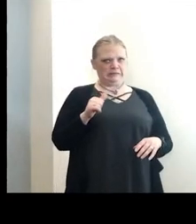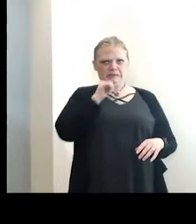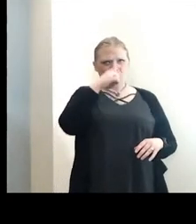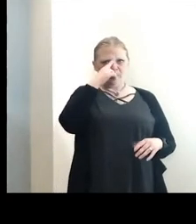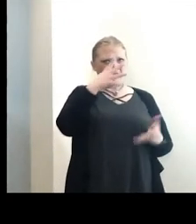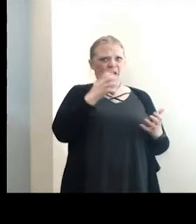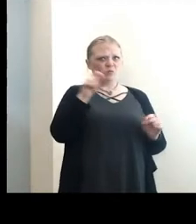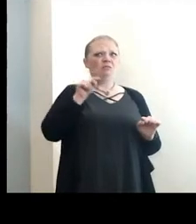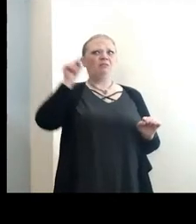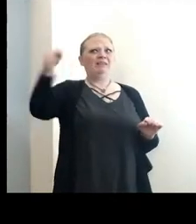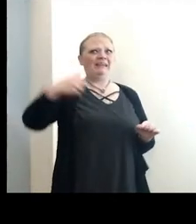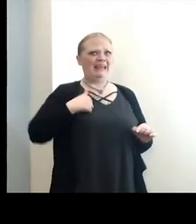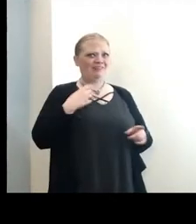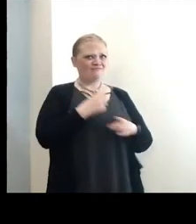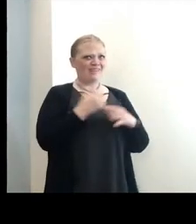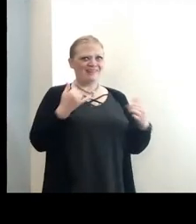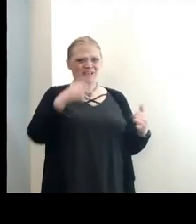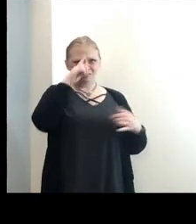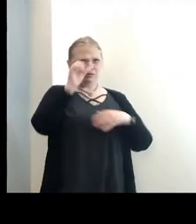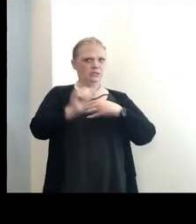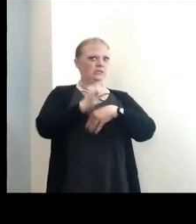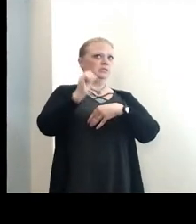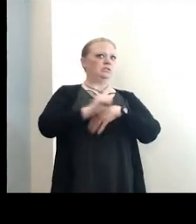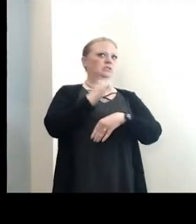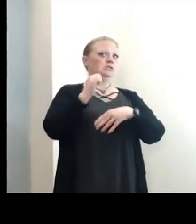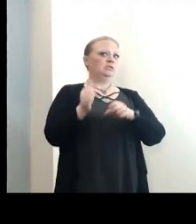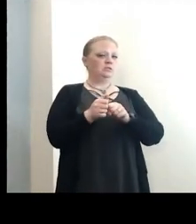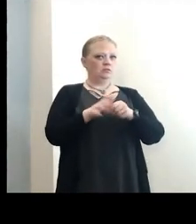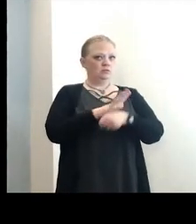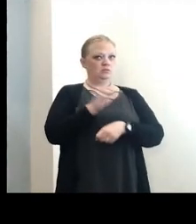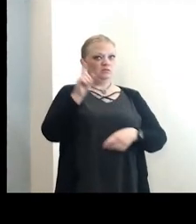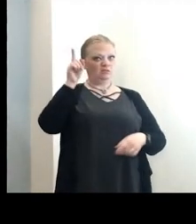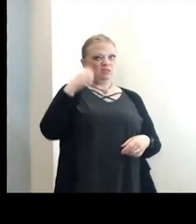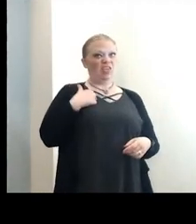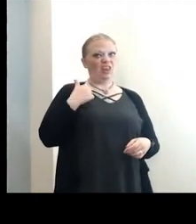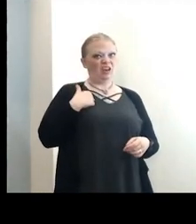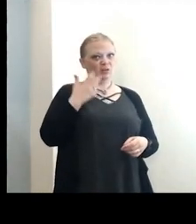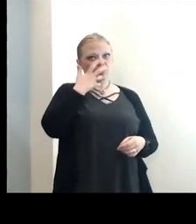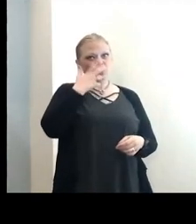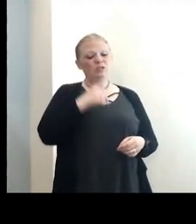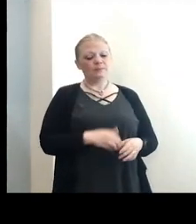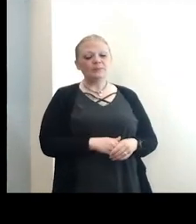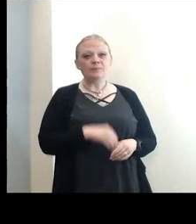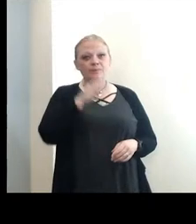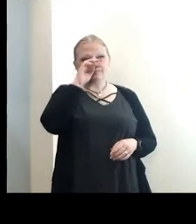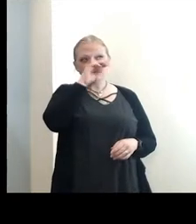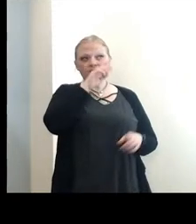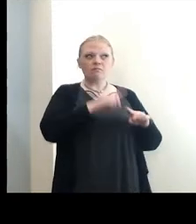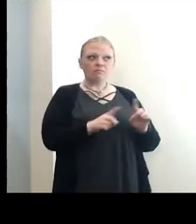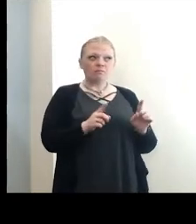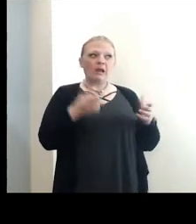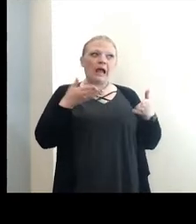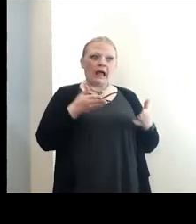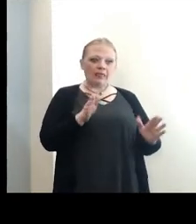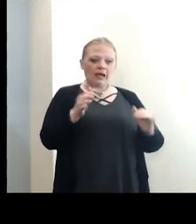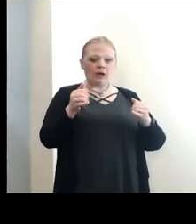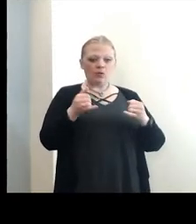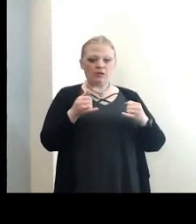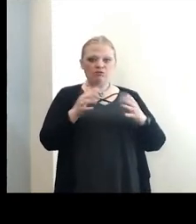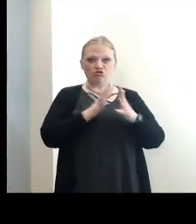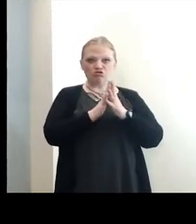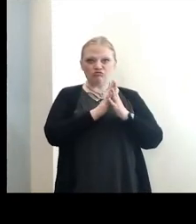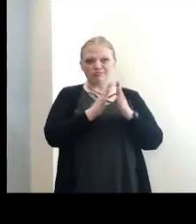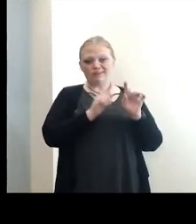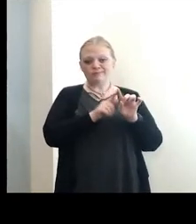Canada right now because of the dangers associated with COVID-19 up there. But there is something to be said about allowing this cross-border traffic.